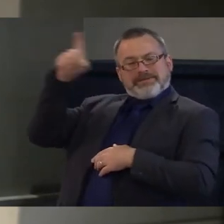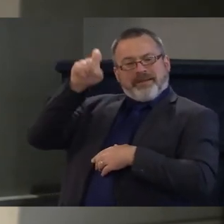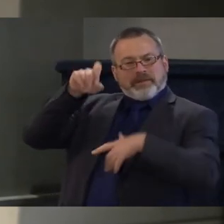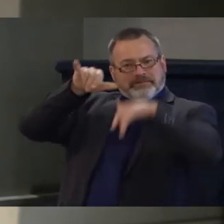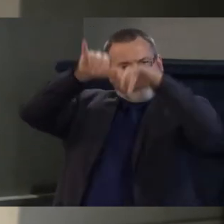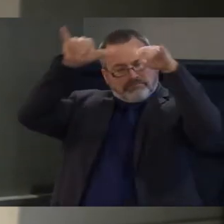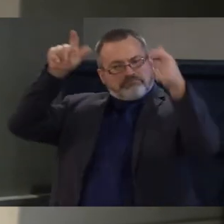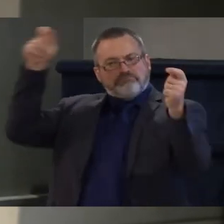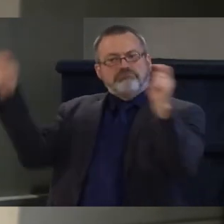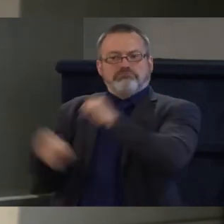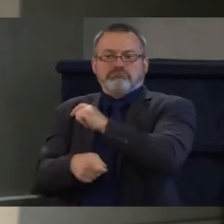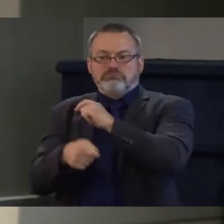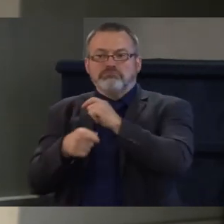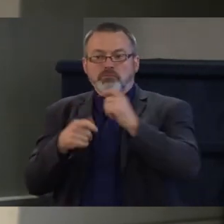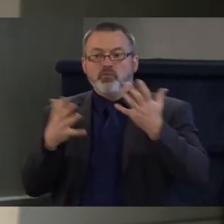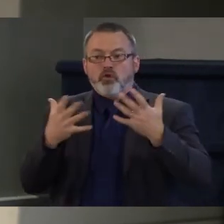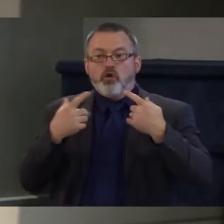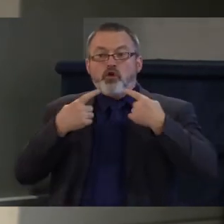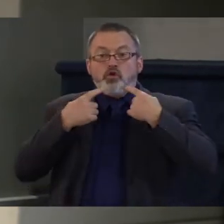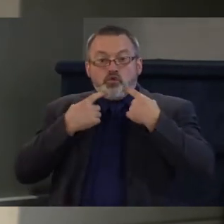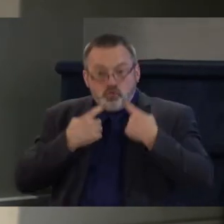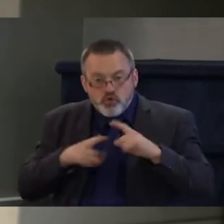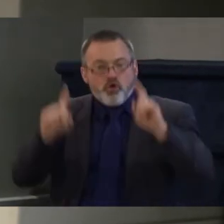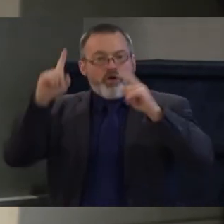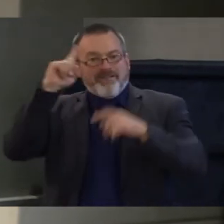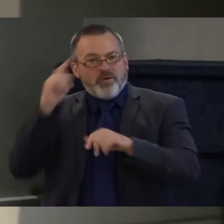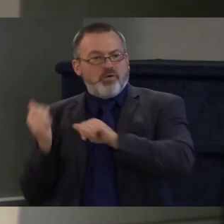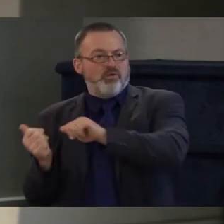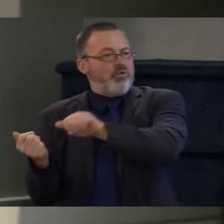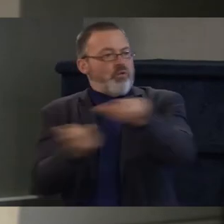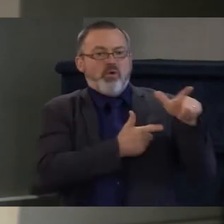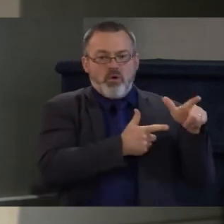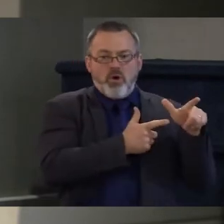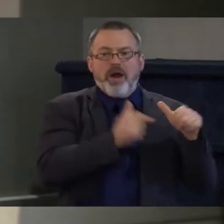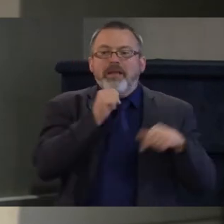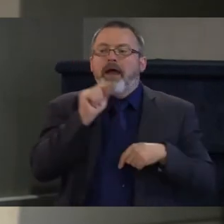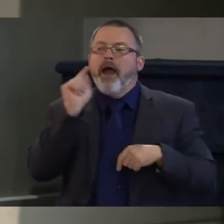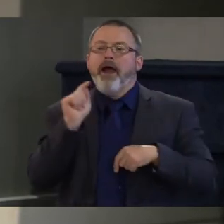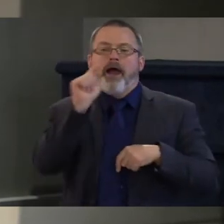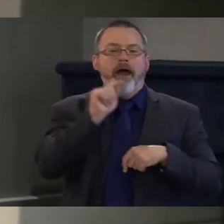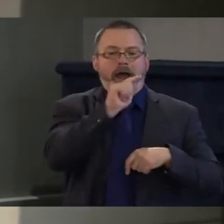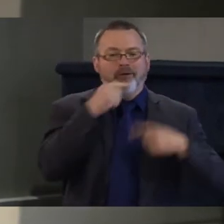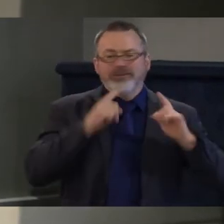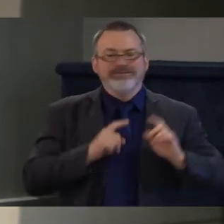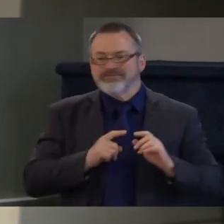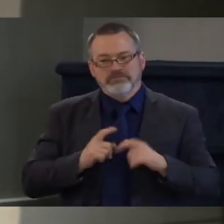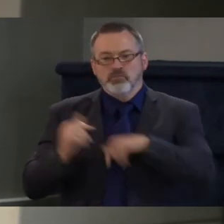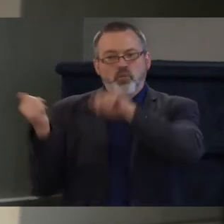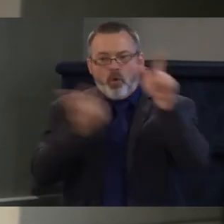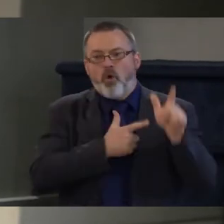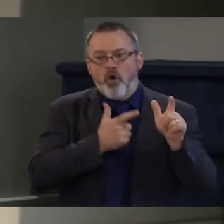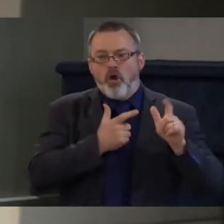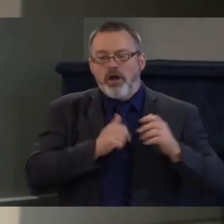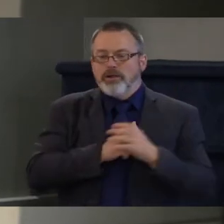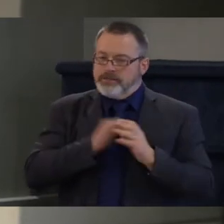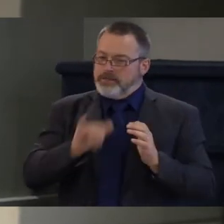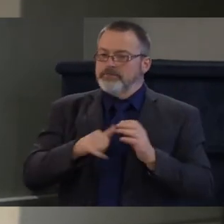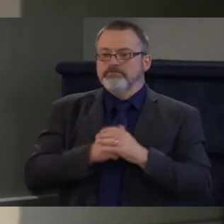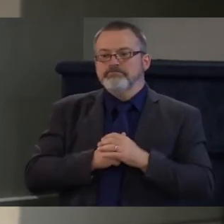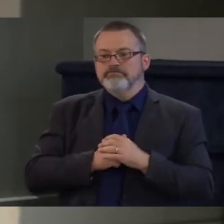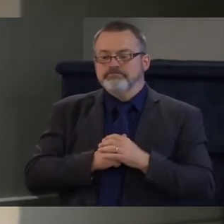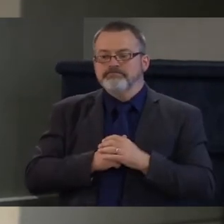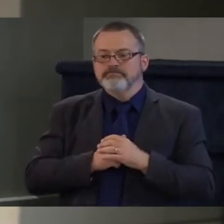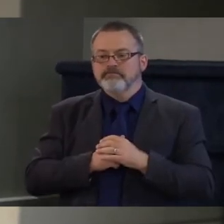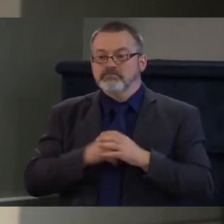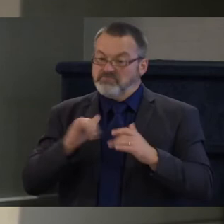everyone and i know i won't always get it right but i'm going to try and along the way will depend